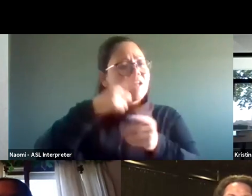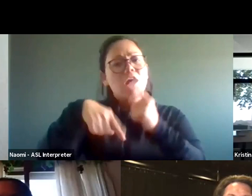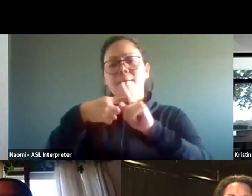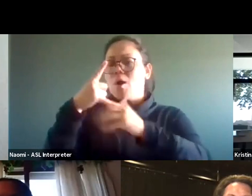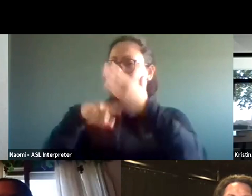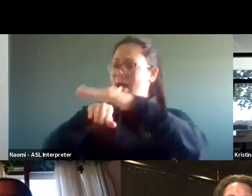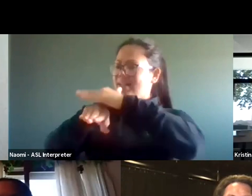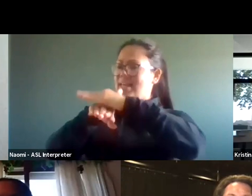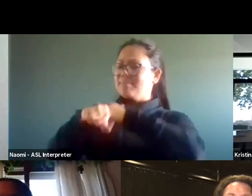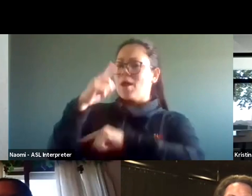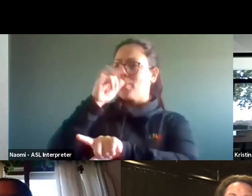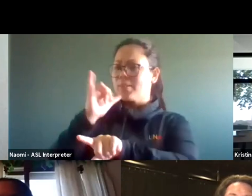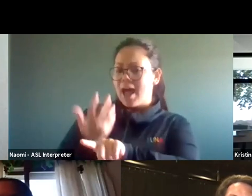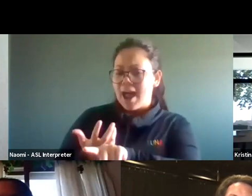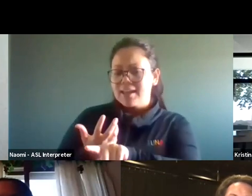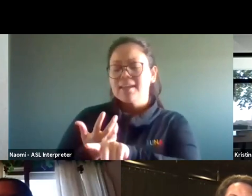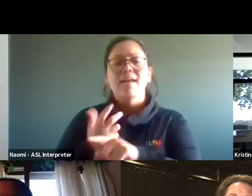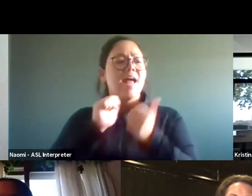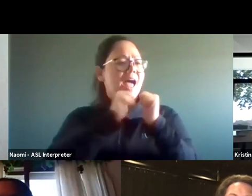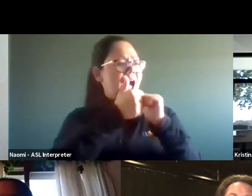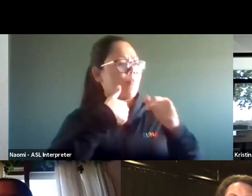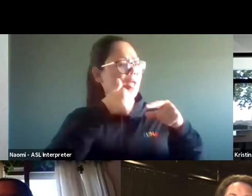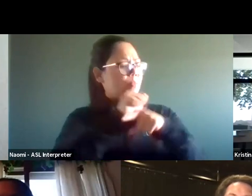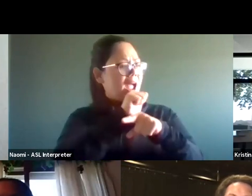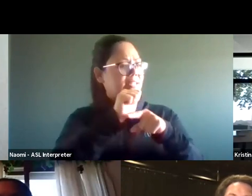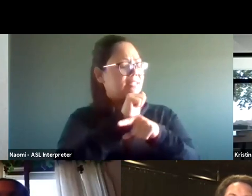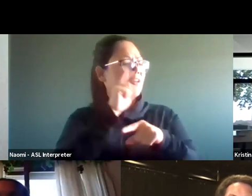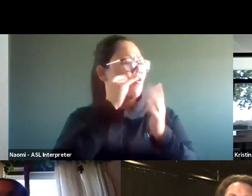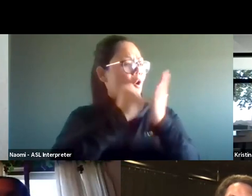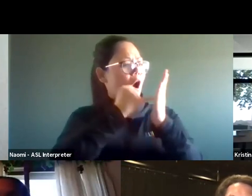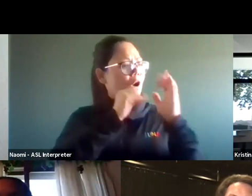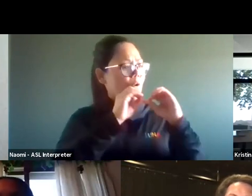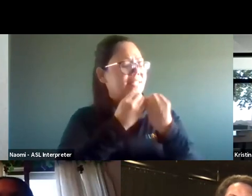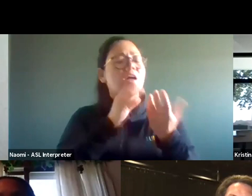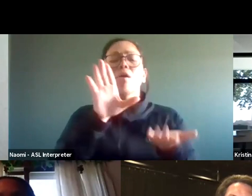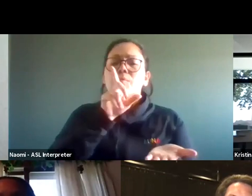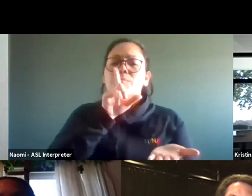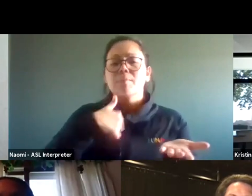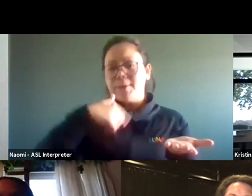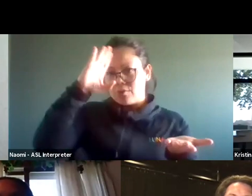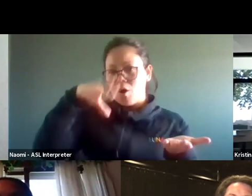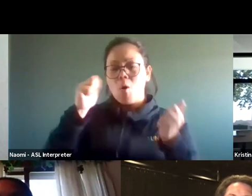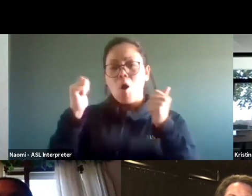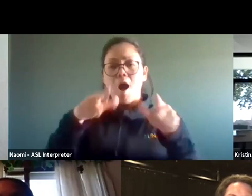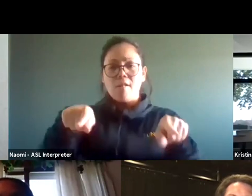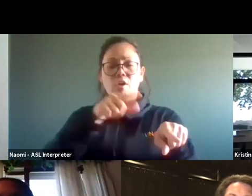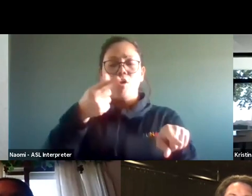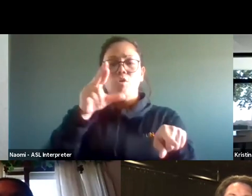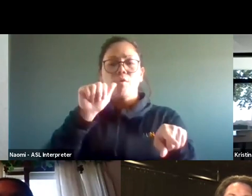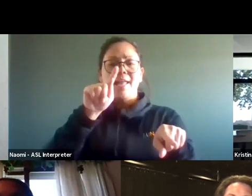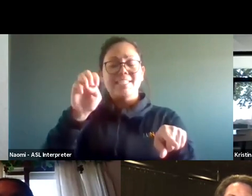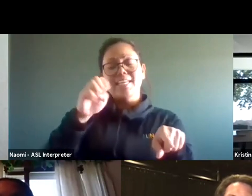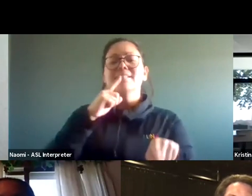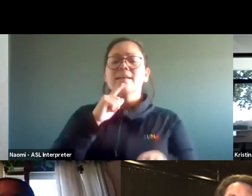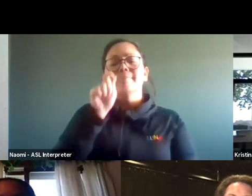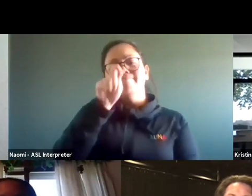looks like in practice for arts organizations. We all know, we know that all of our grantees will check the box that they know